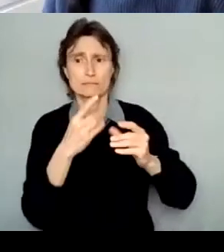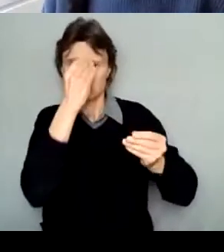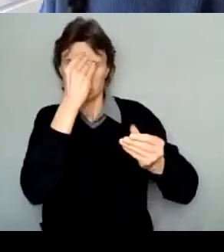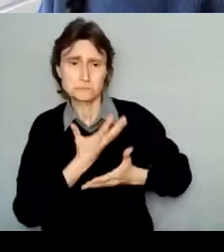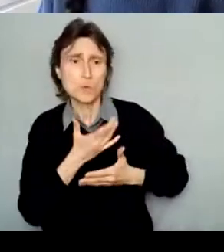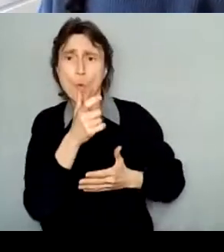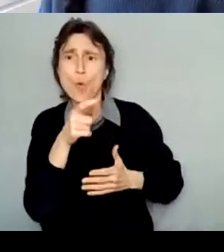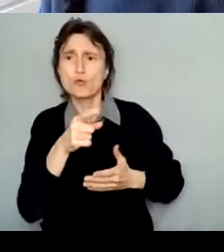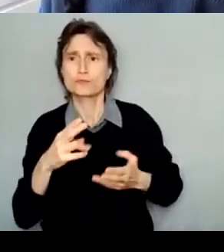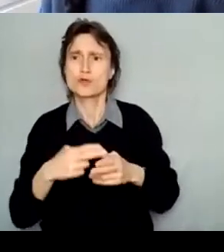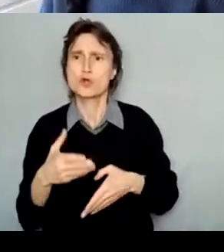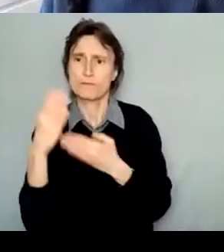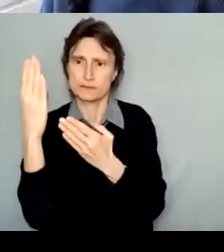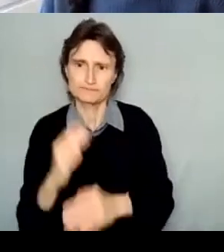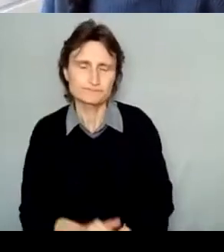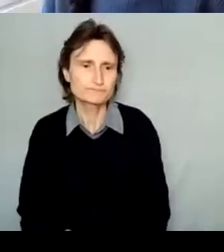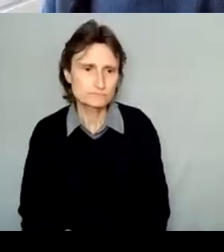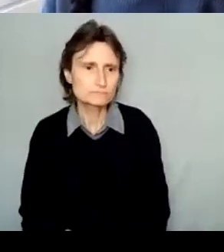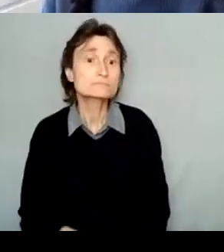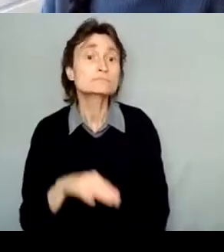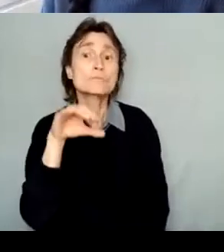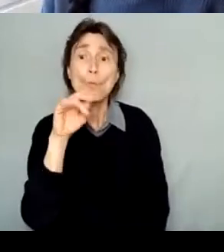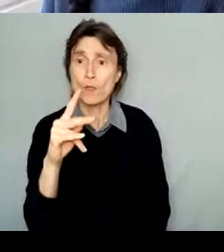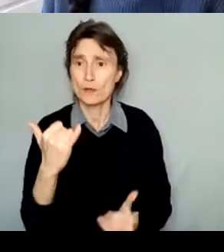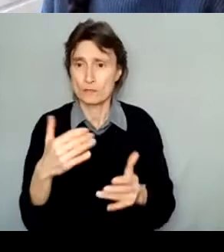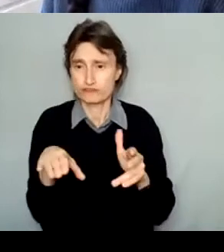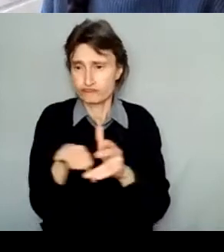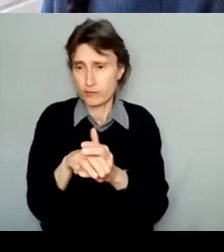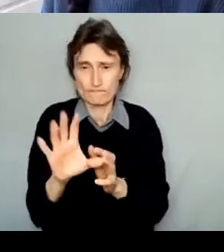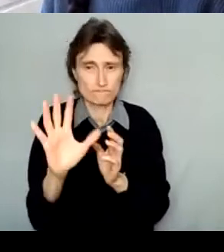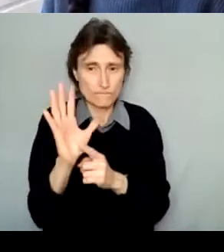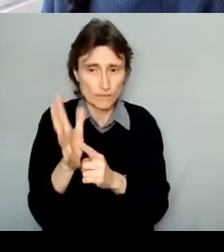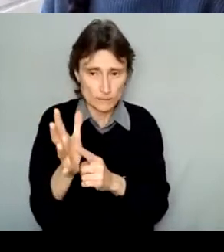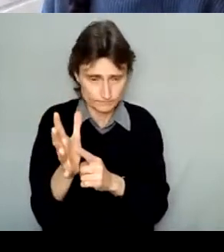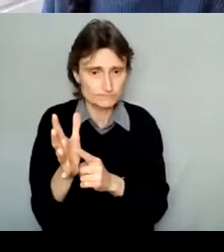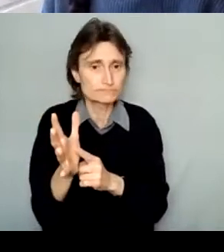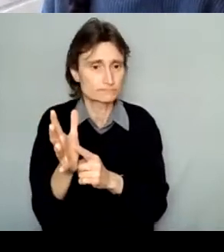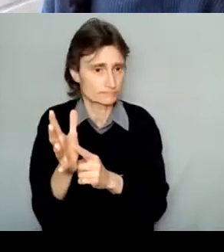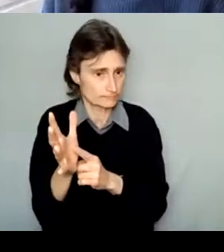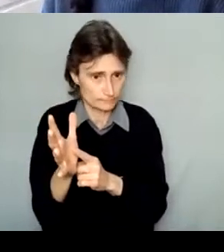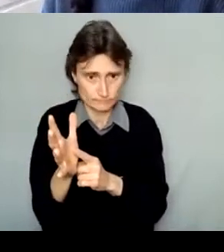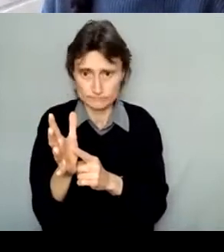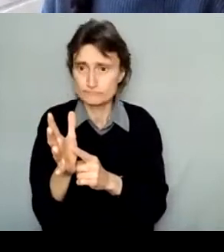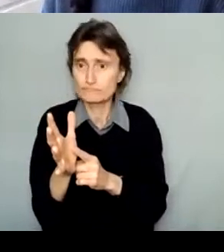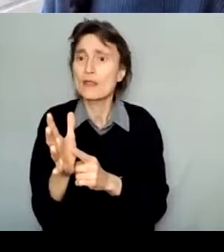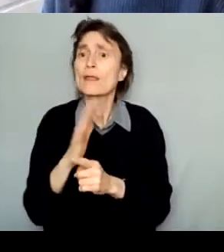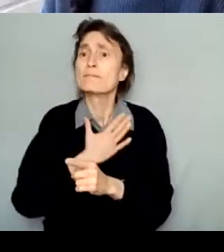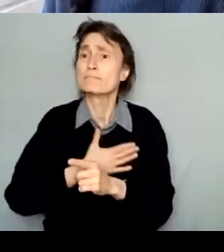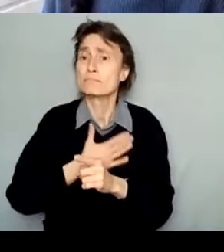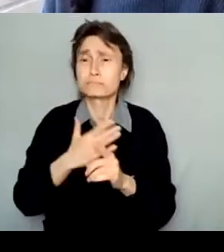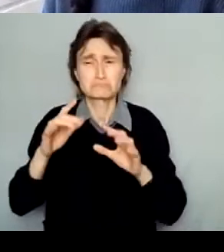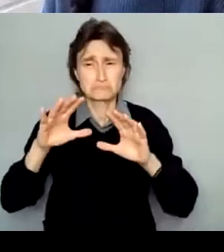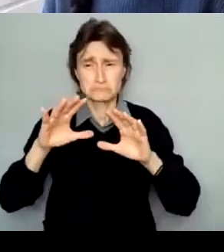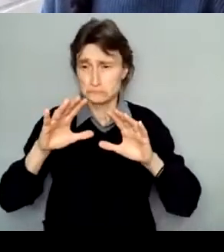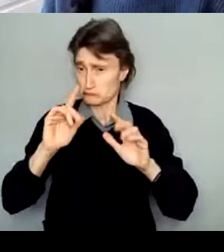Okay, let's take a five-minute break. Feel free to stretch and come back in five, and we'll